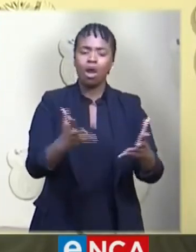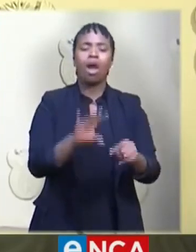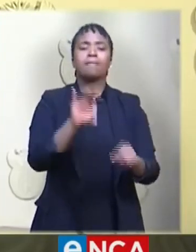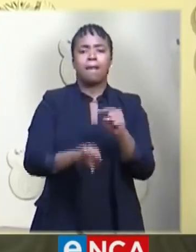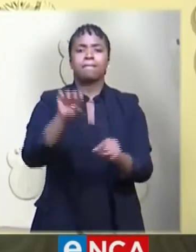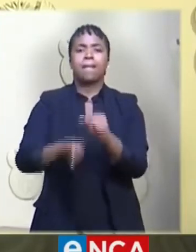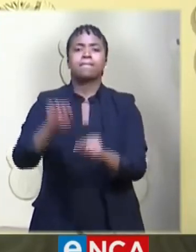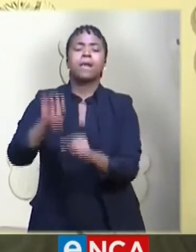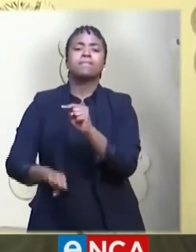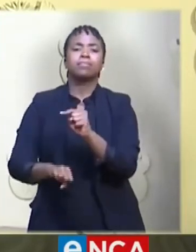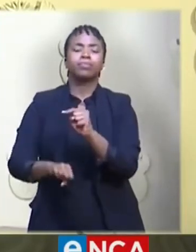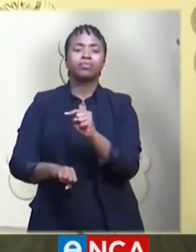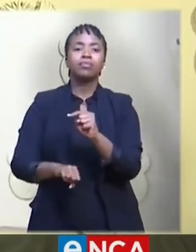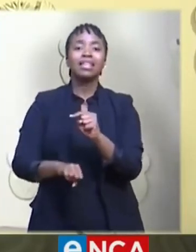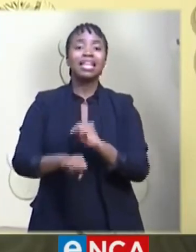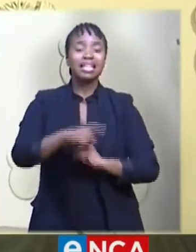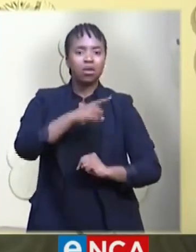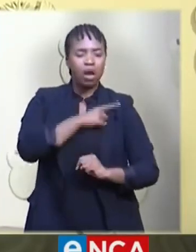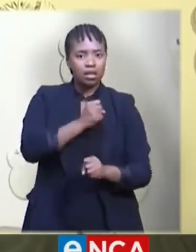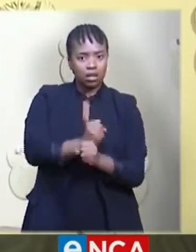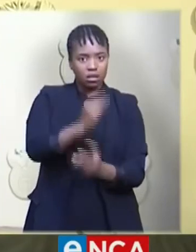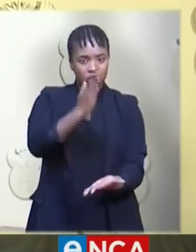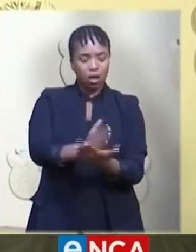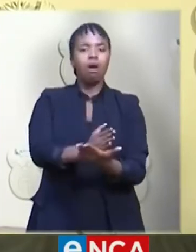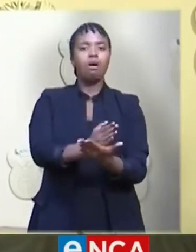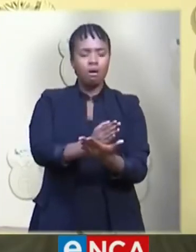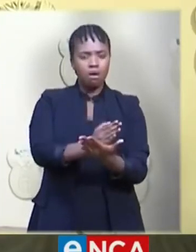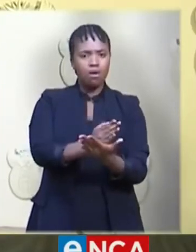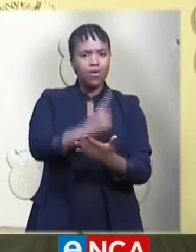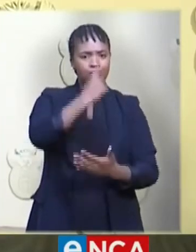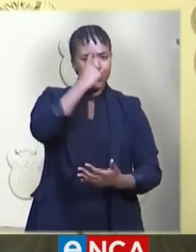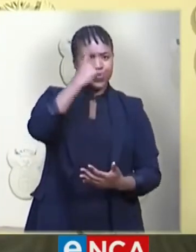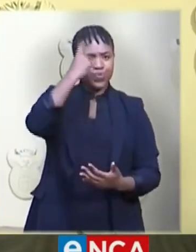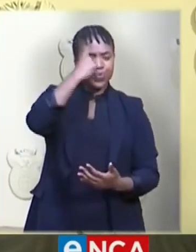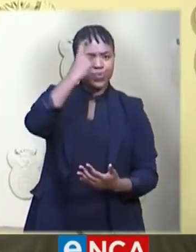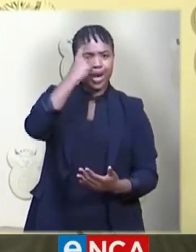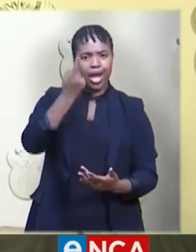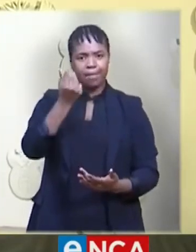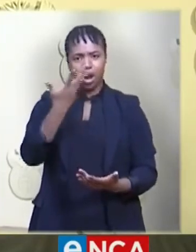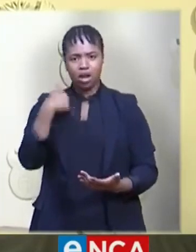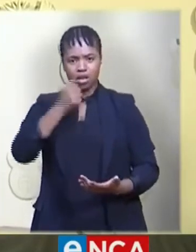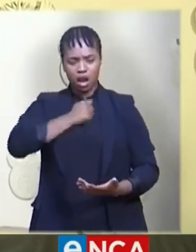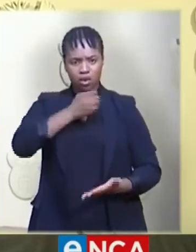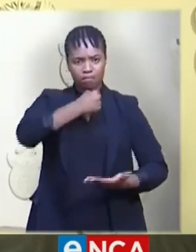and enabling us to move our focus to restore the Thank you very much. much.